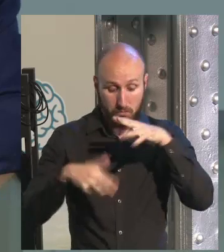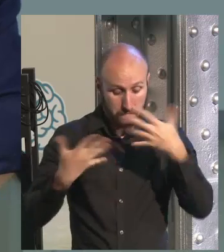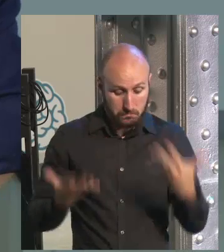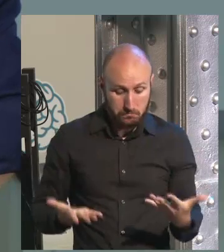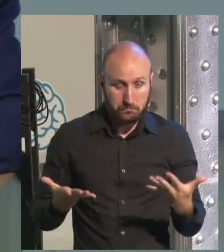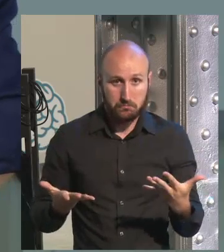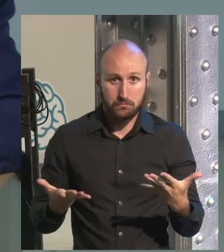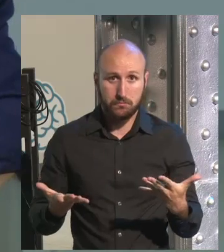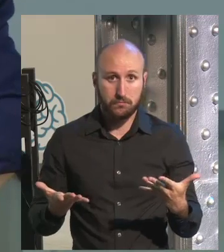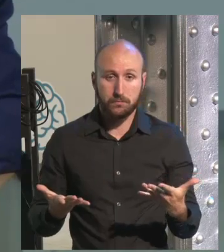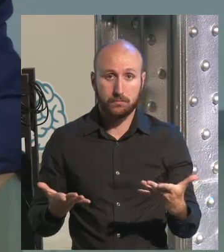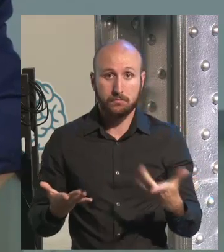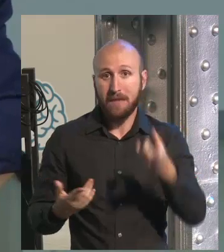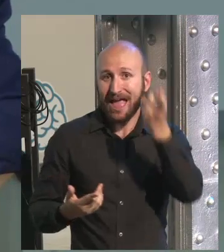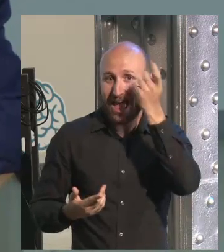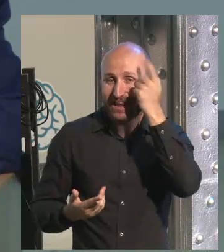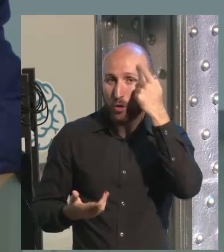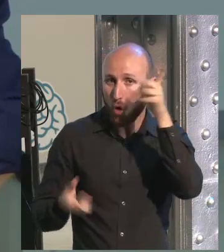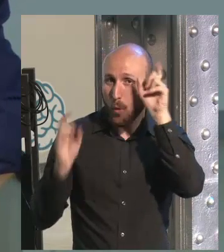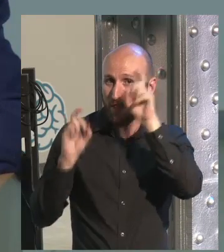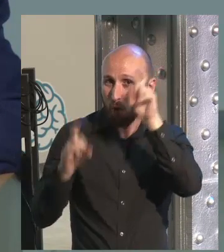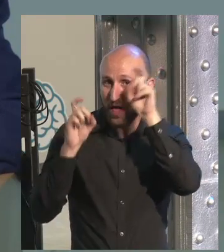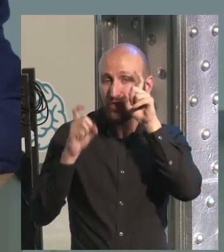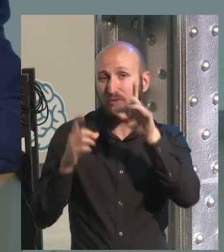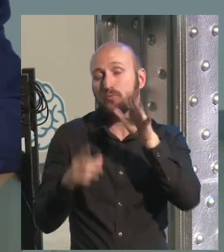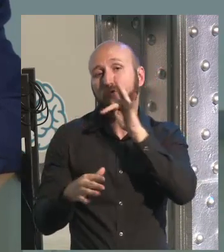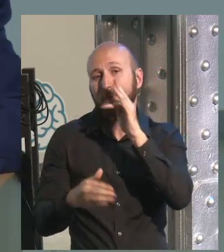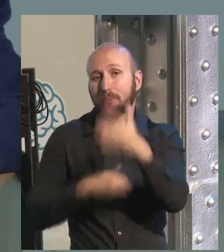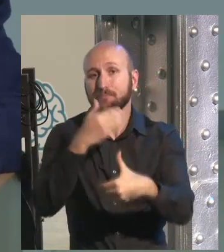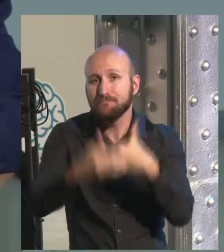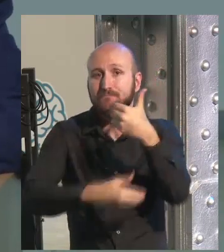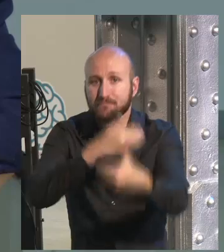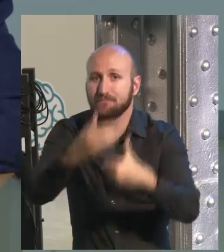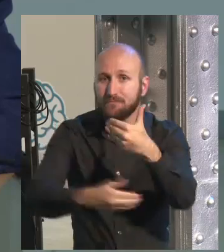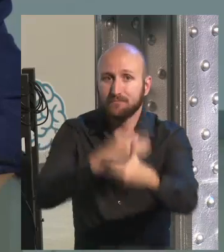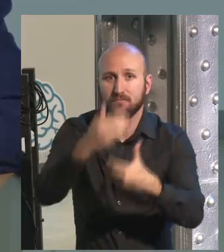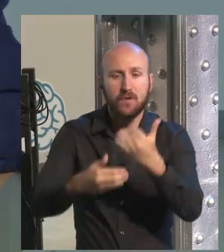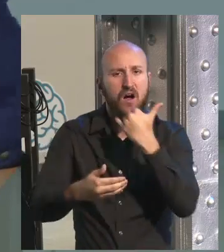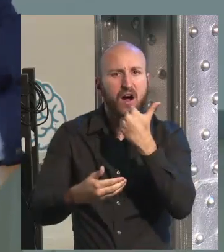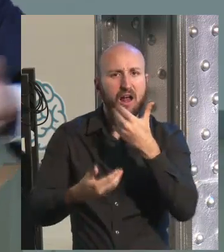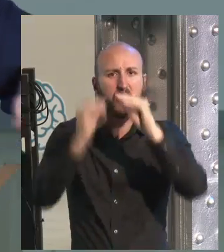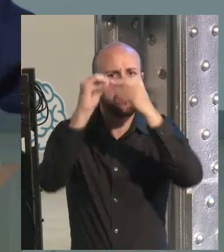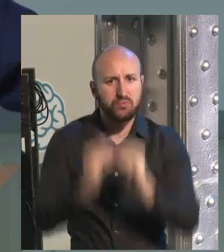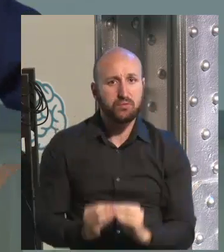at this point,